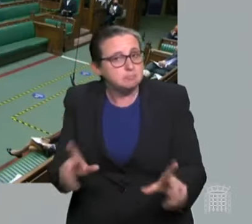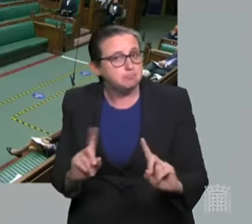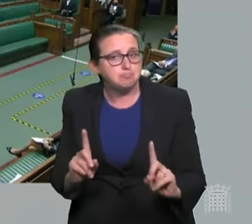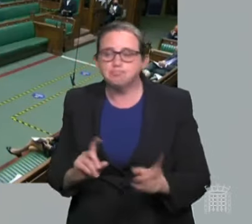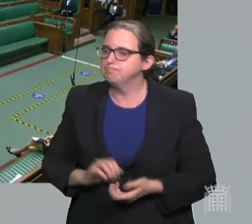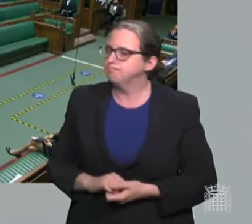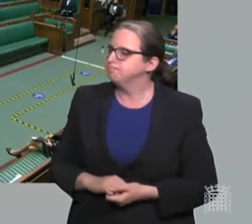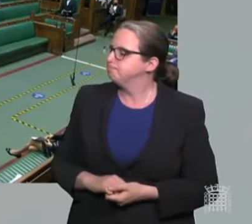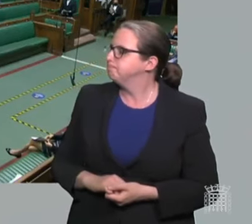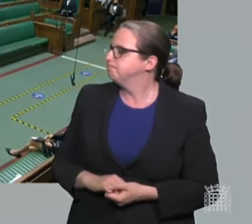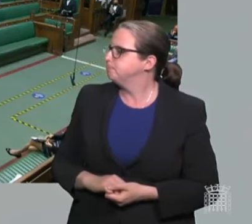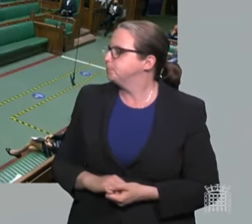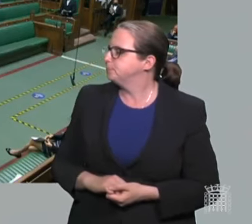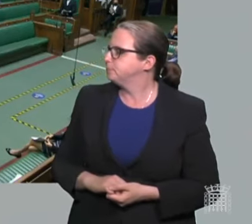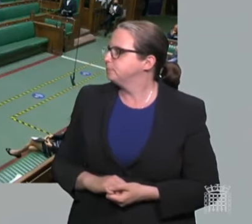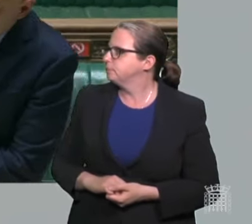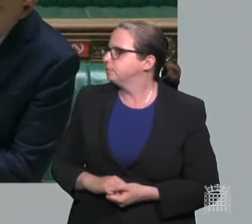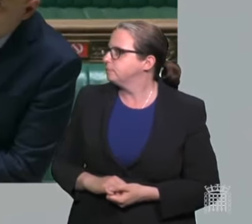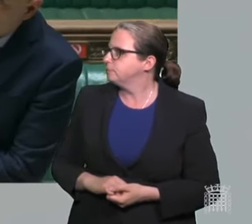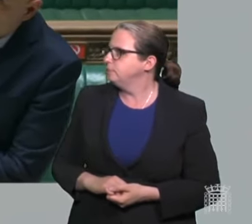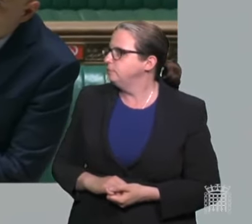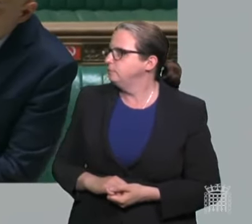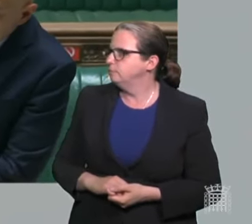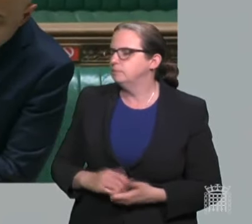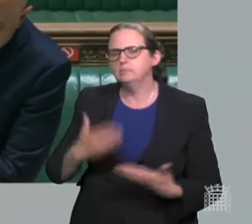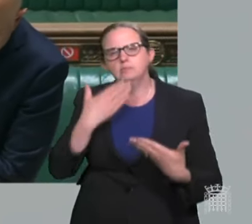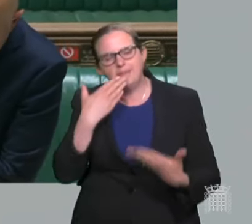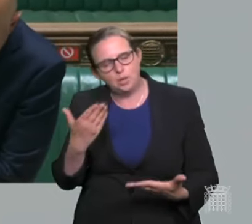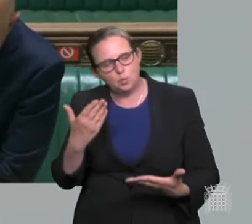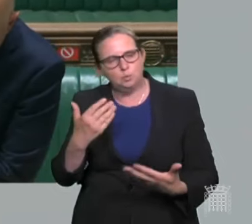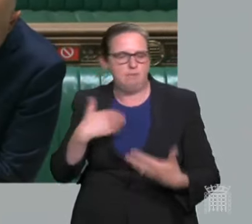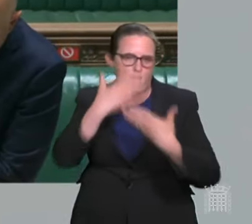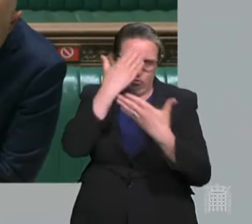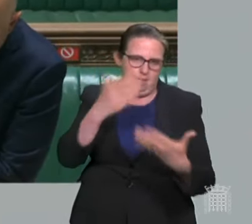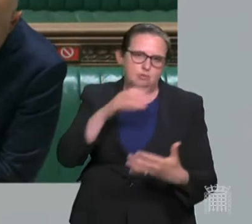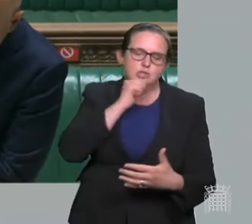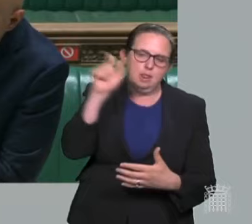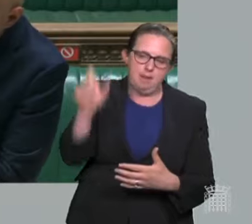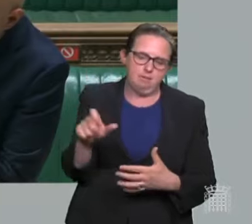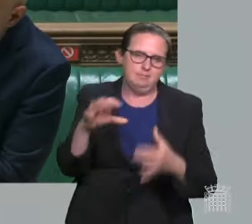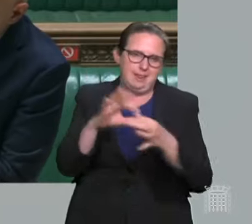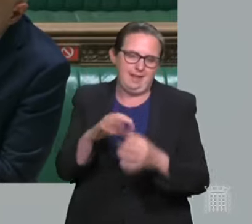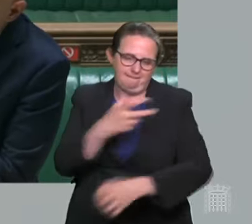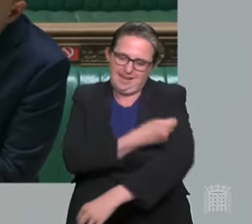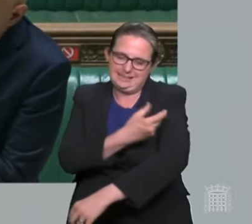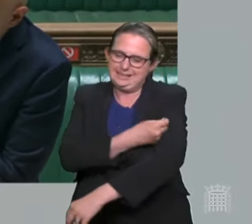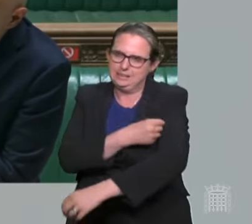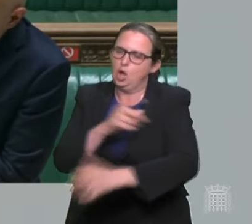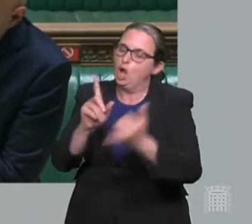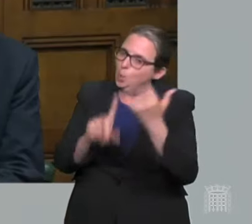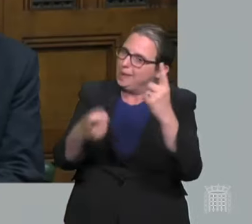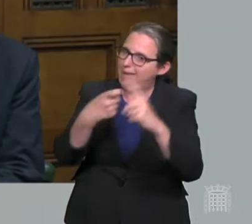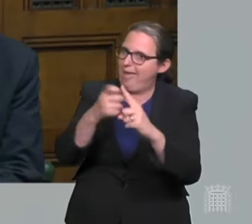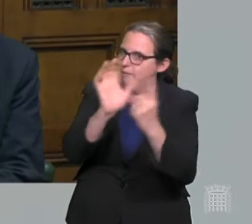Can I thank the Honourable Gentleman for his remarks about the vaccine? As he has said, it is a very successful UK-wide